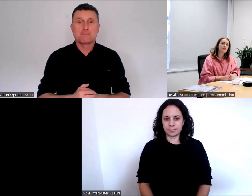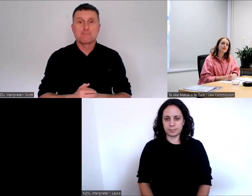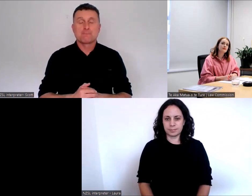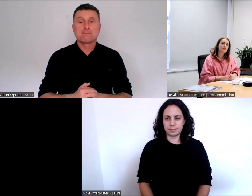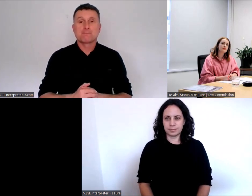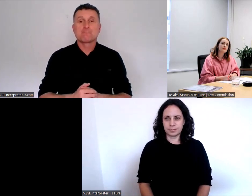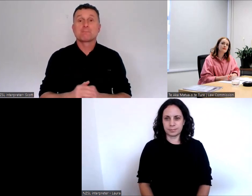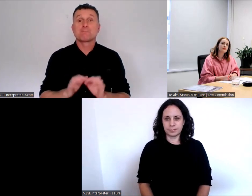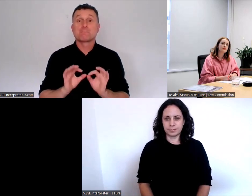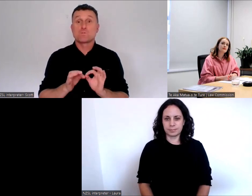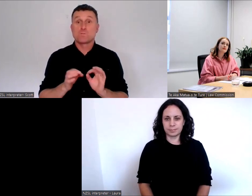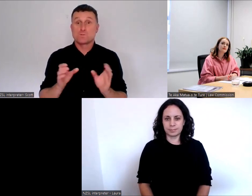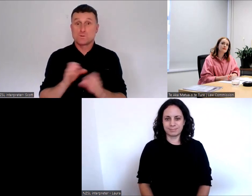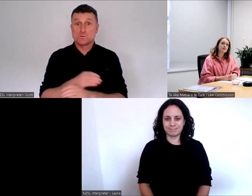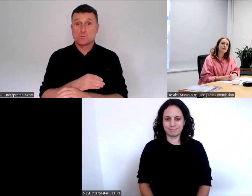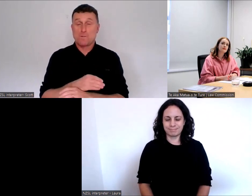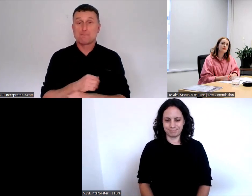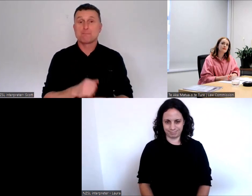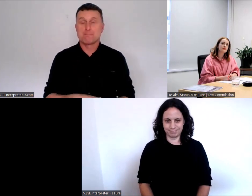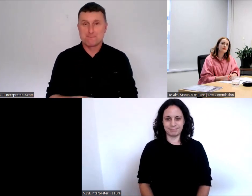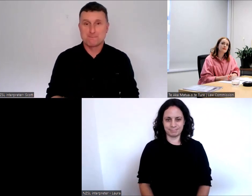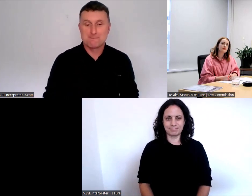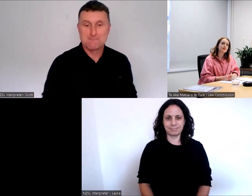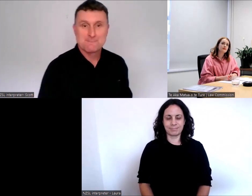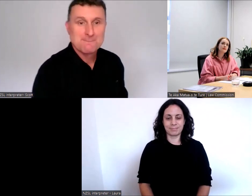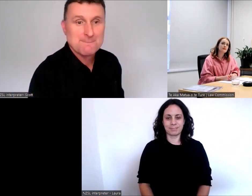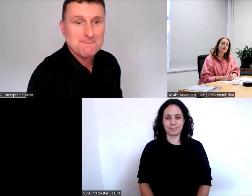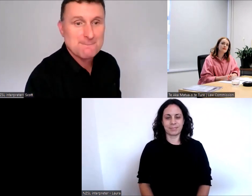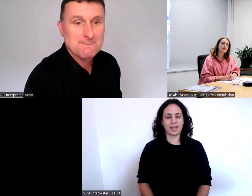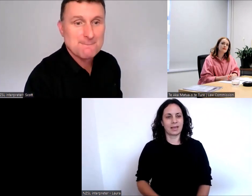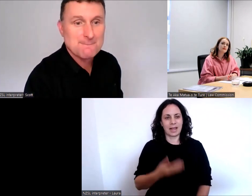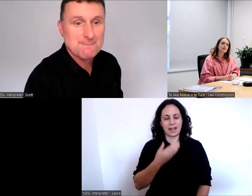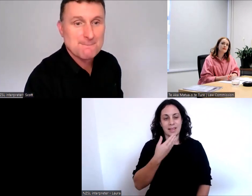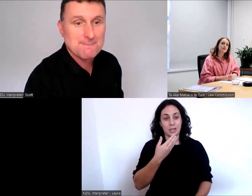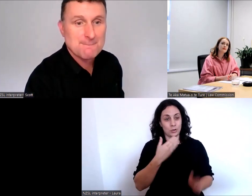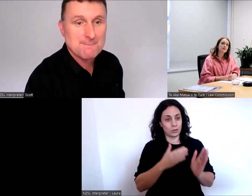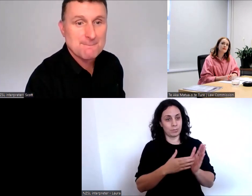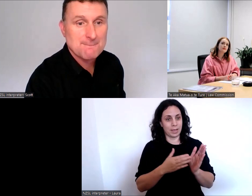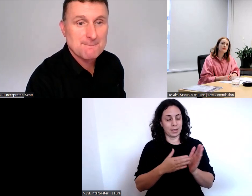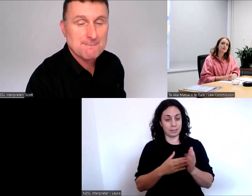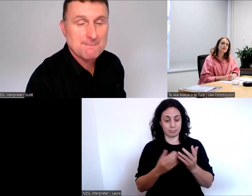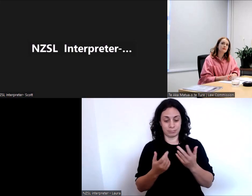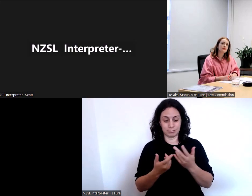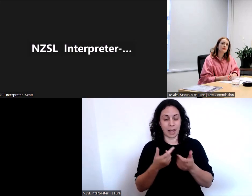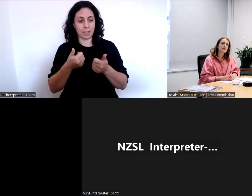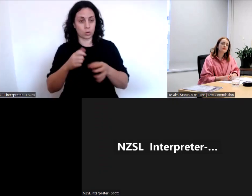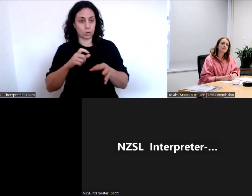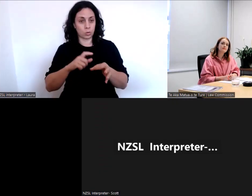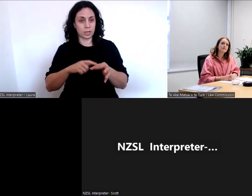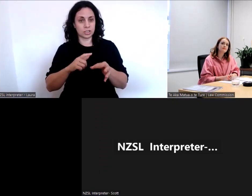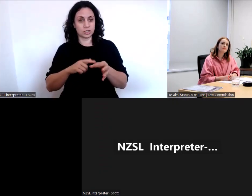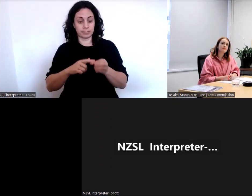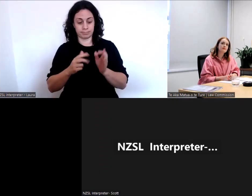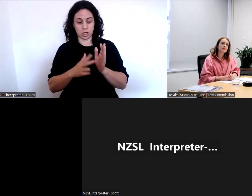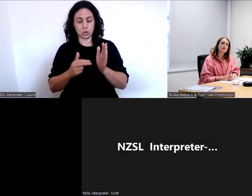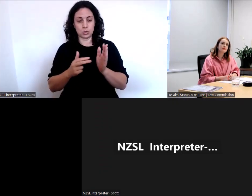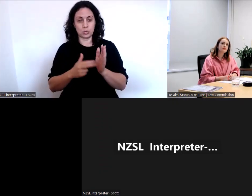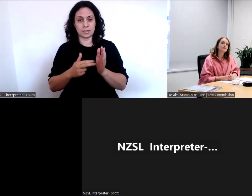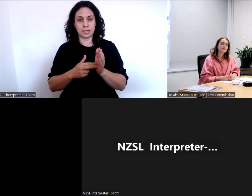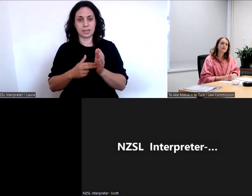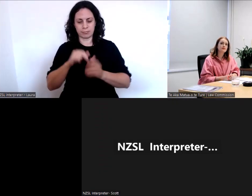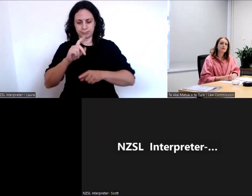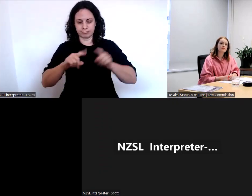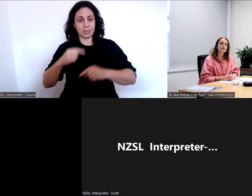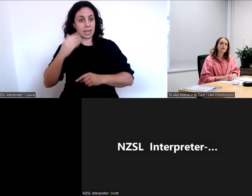Thanks, Megan. Another really good question here. There are many ethnic groups in New Zealand, many of them have very